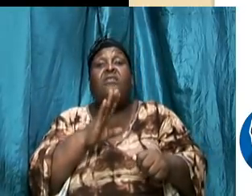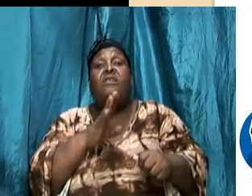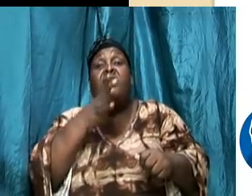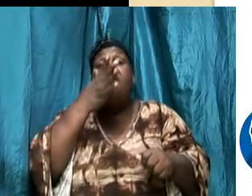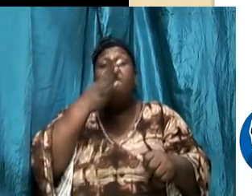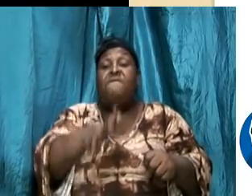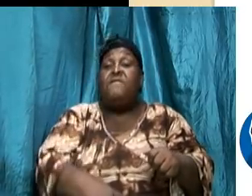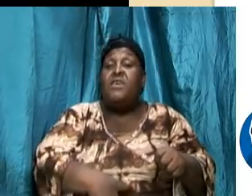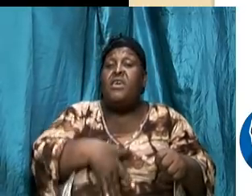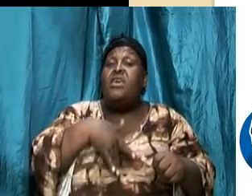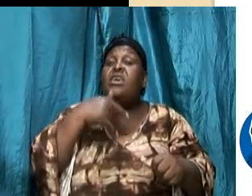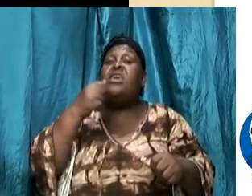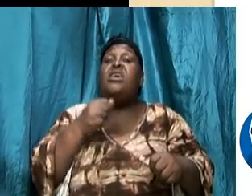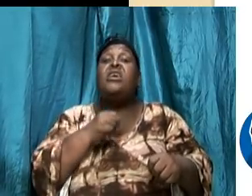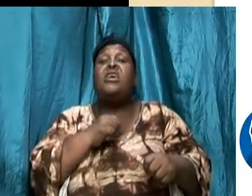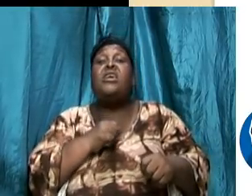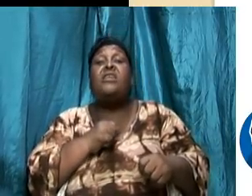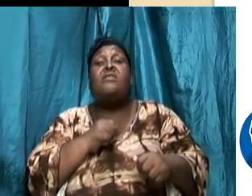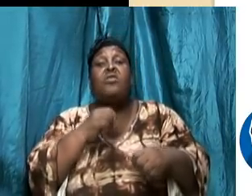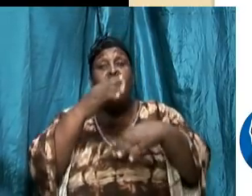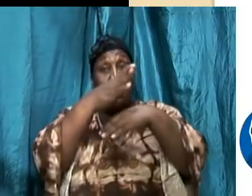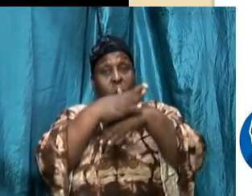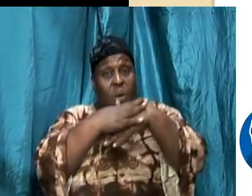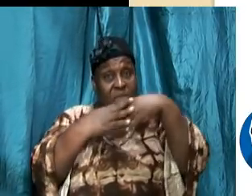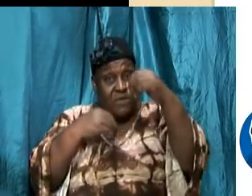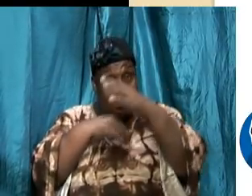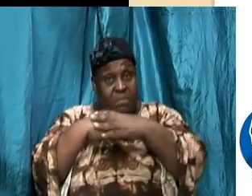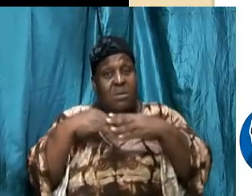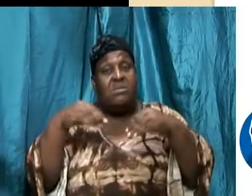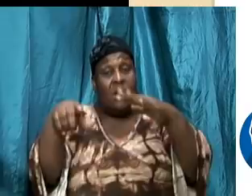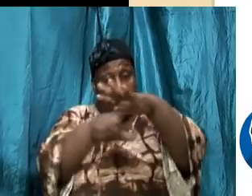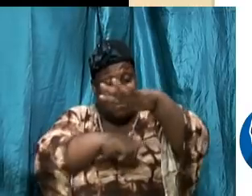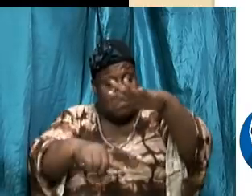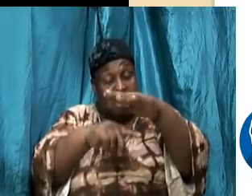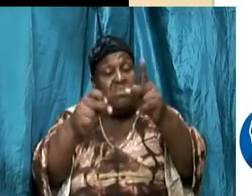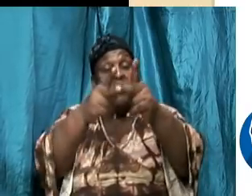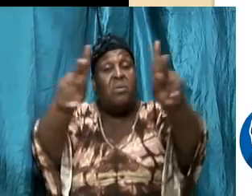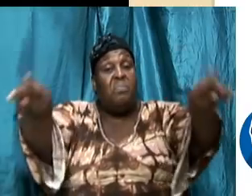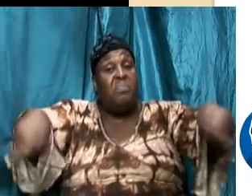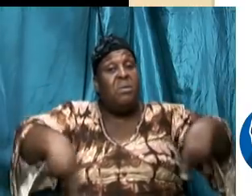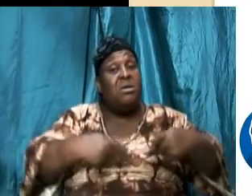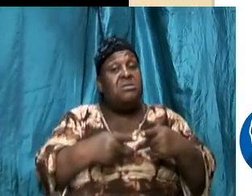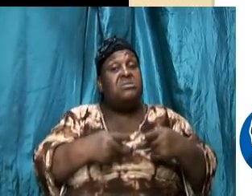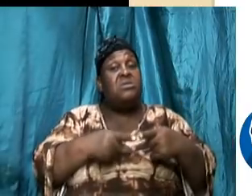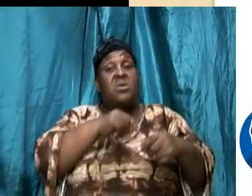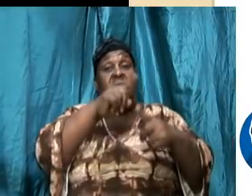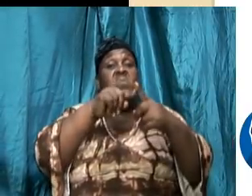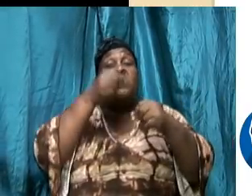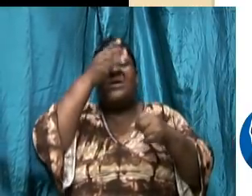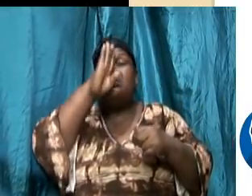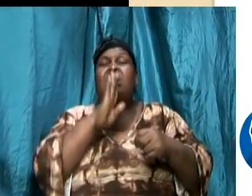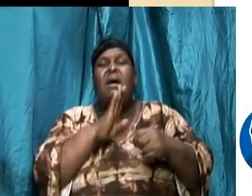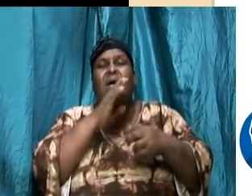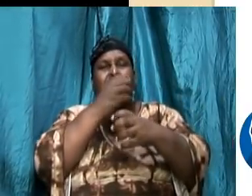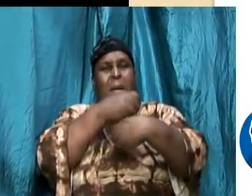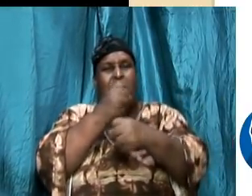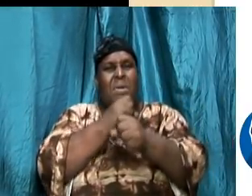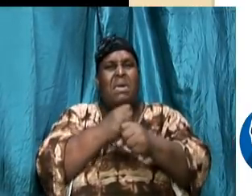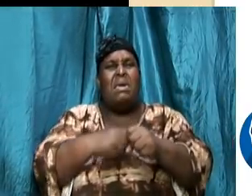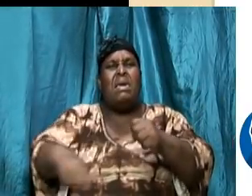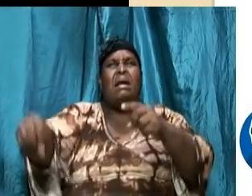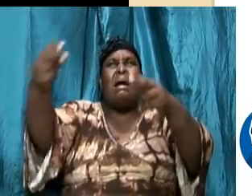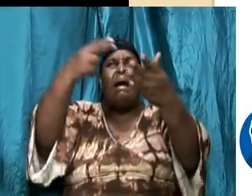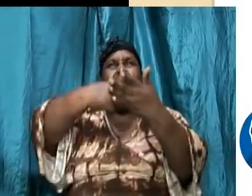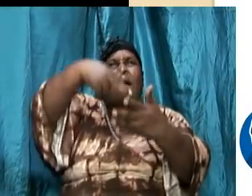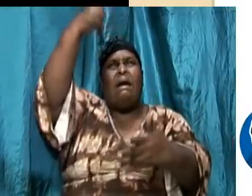when God has made the high ground available to us and I challenge that spirit and mash down